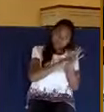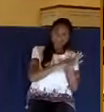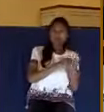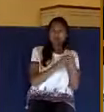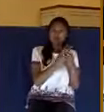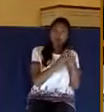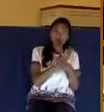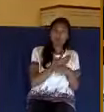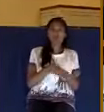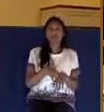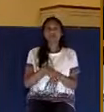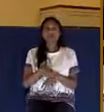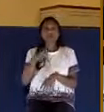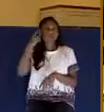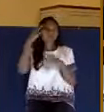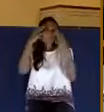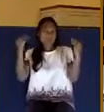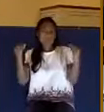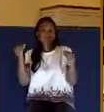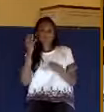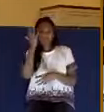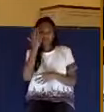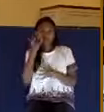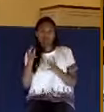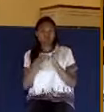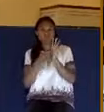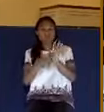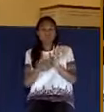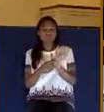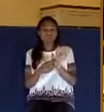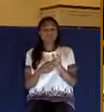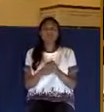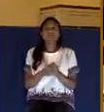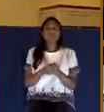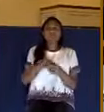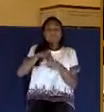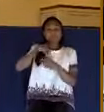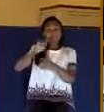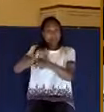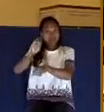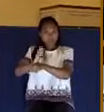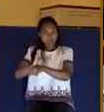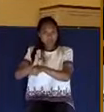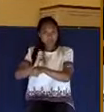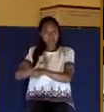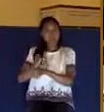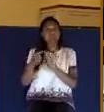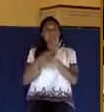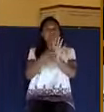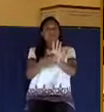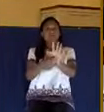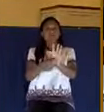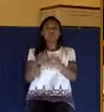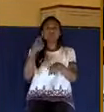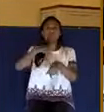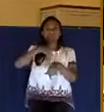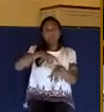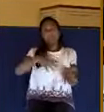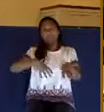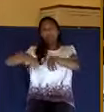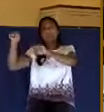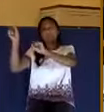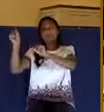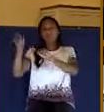face of Moses. He did it in the temple in the Old Testament over the tabernacle. It left the Old Testament at one time. But then it